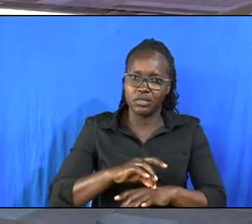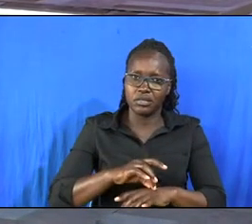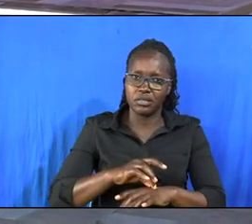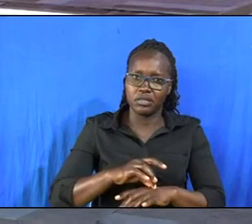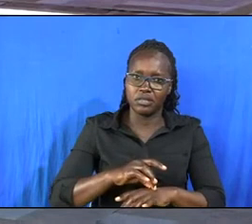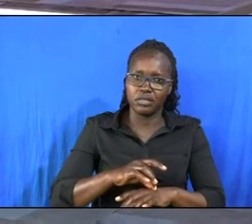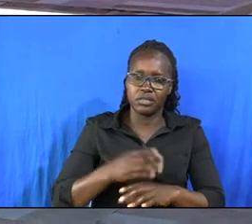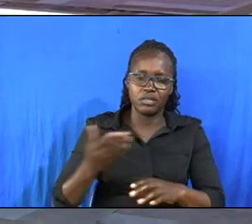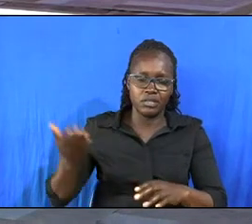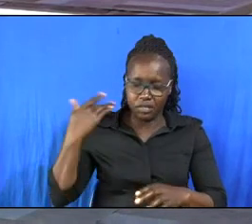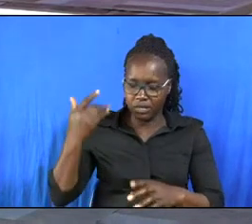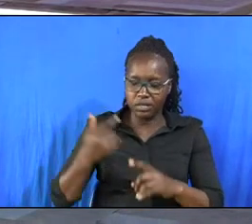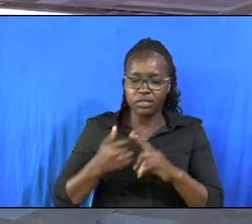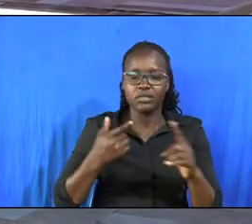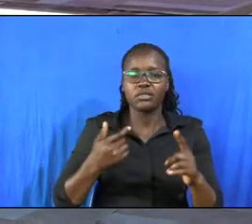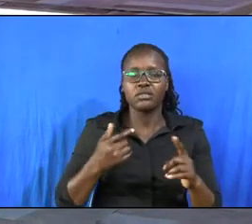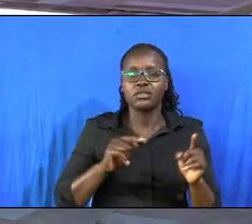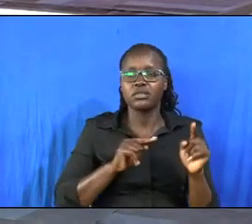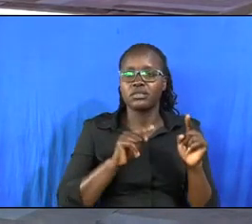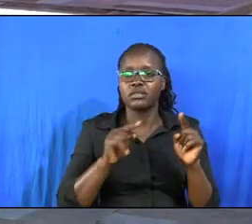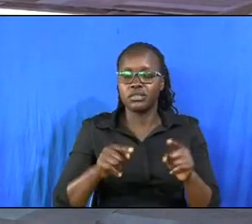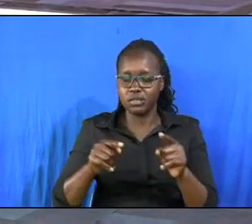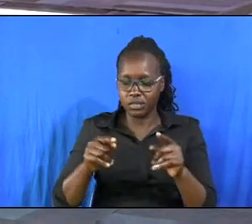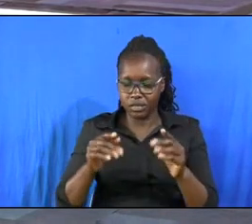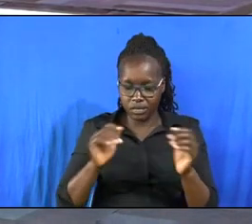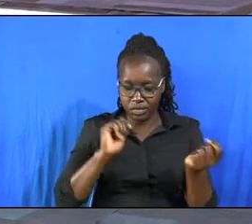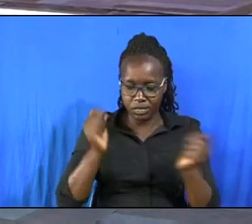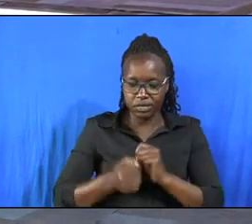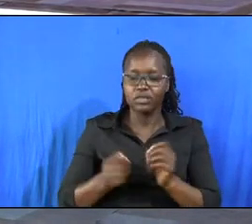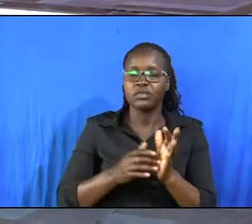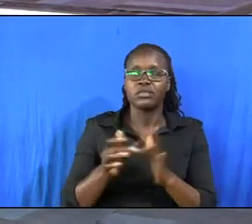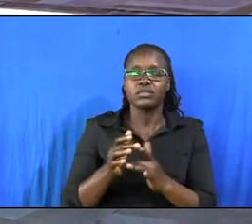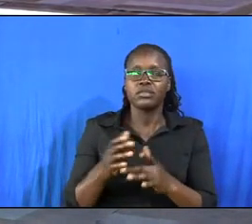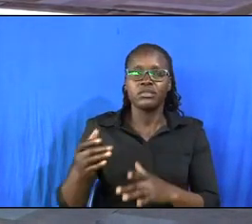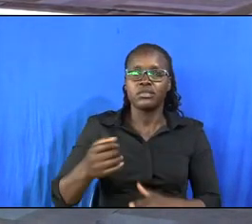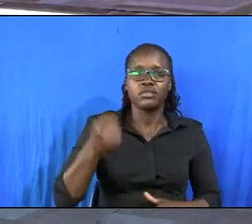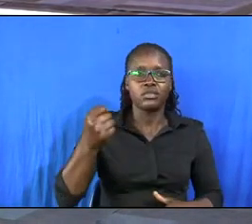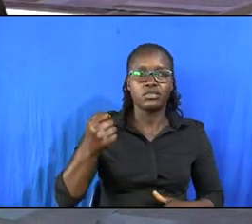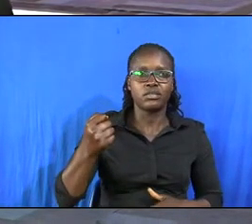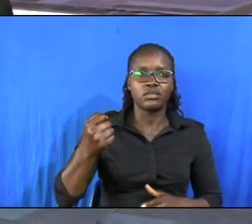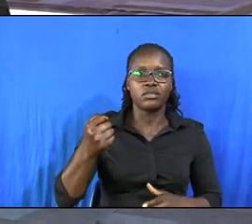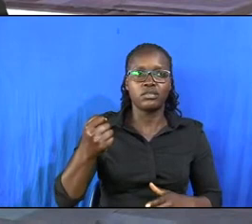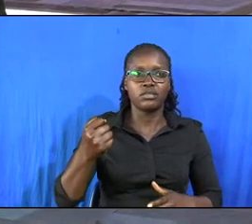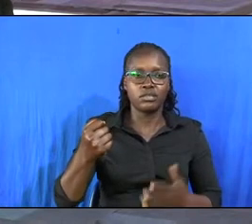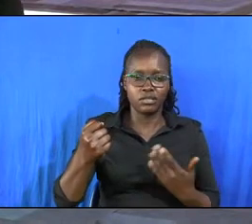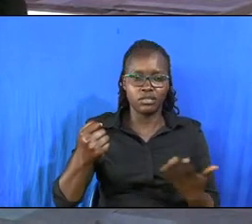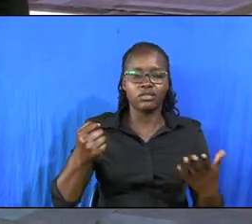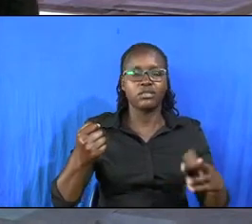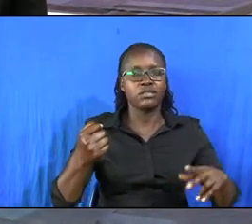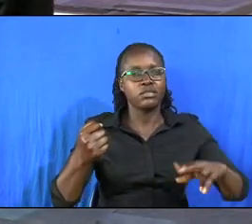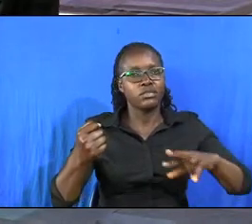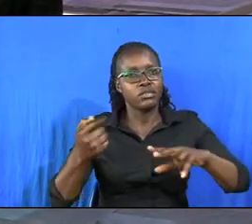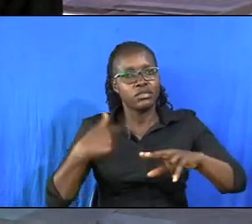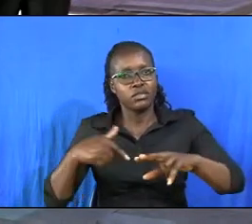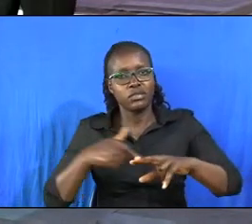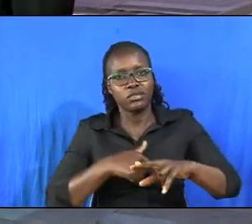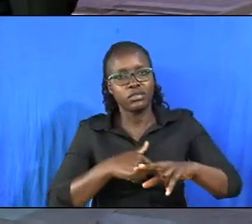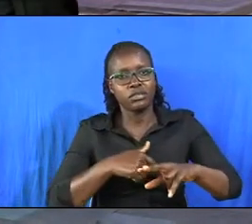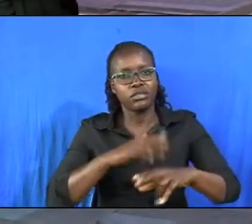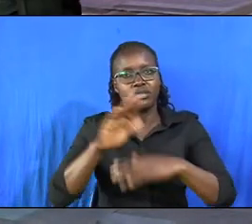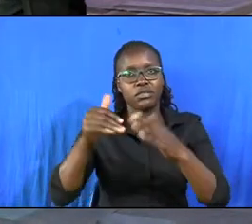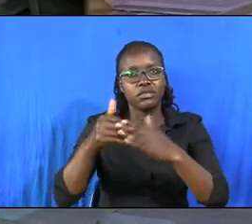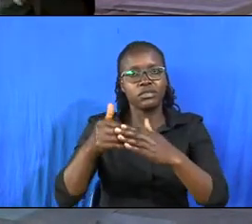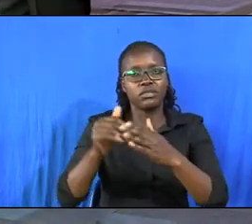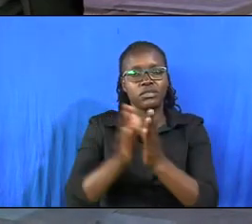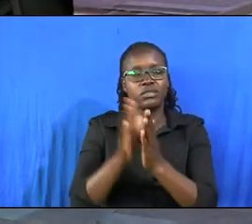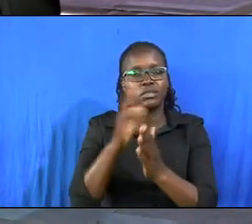past where we came from, and decide to follow Jesus Christ, he'll get hold of our hands and will walk with us as victors with him,